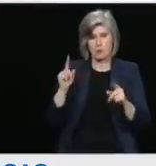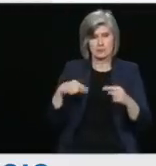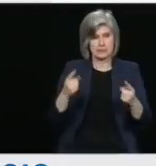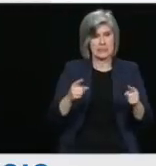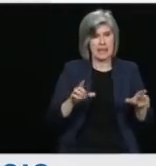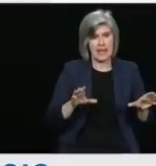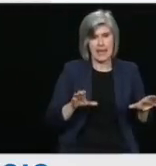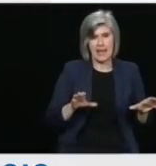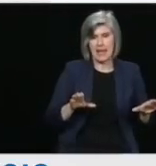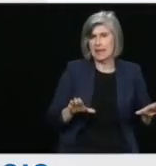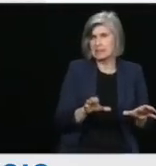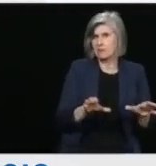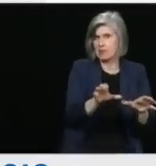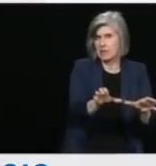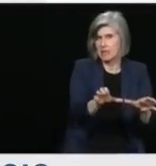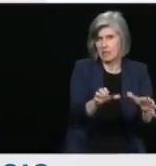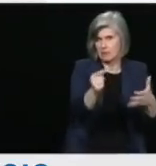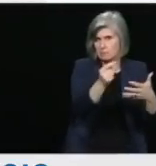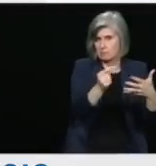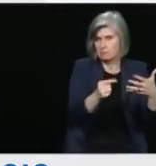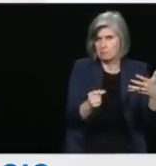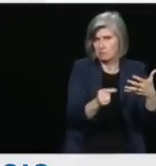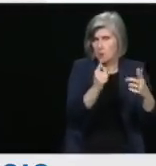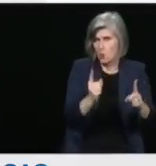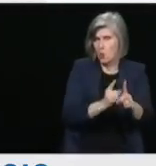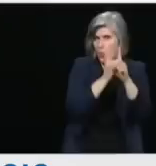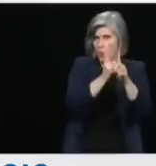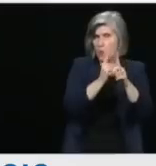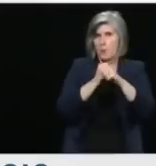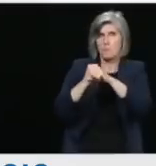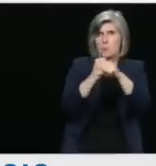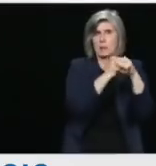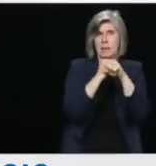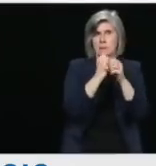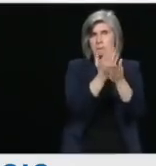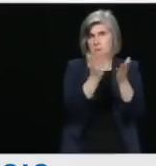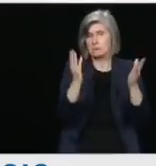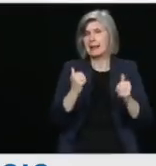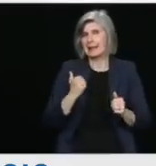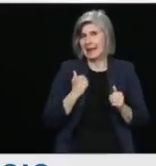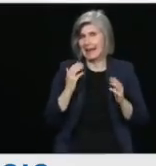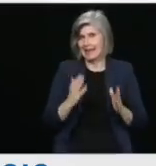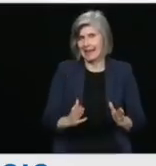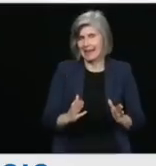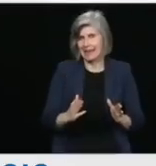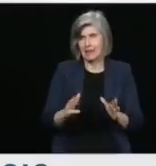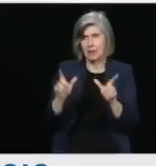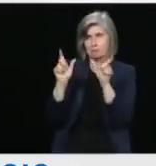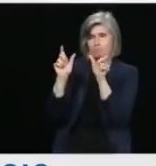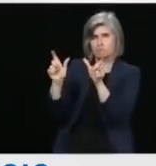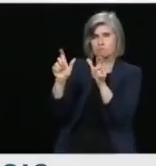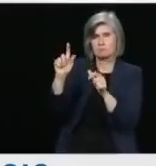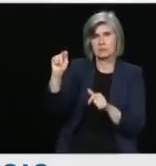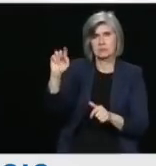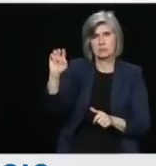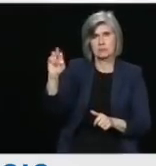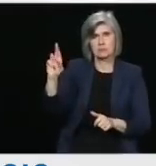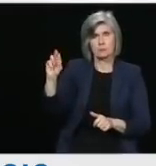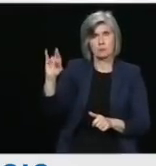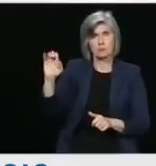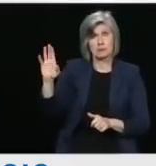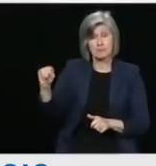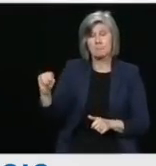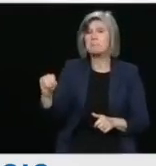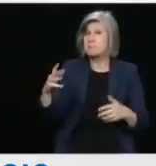from the threats of terrorism. In this specific case, we have said that, you know, we have carried out these activities with the